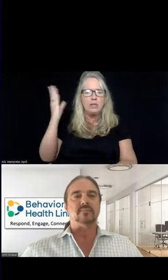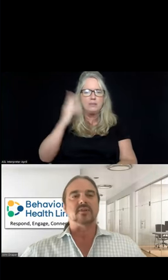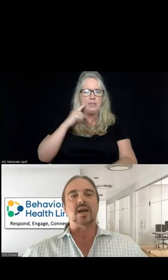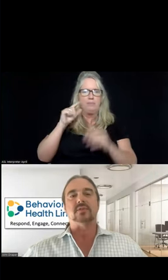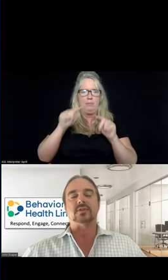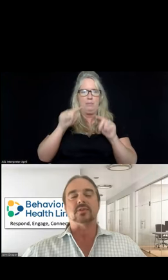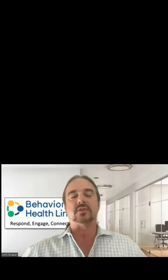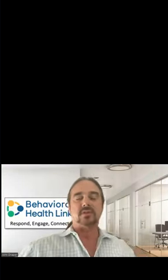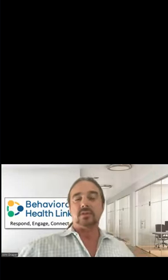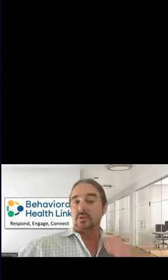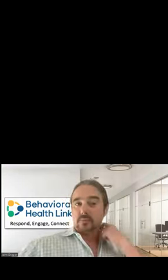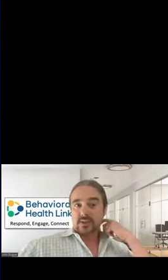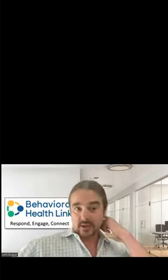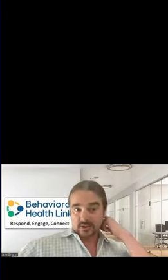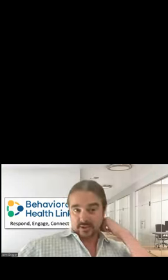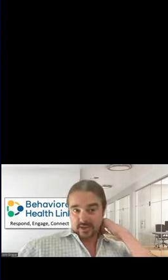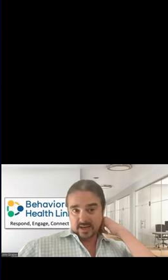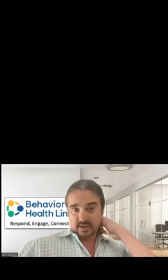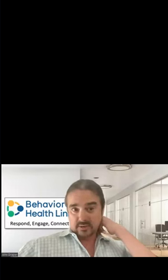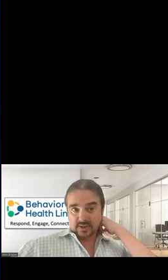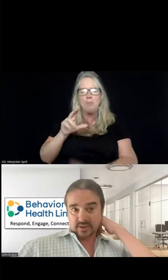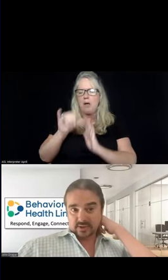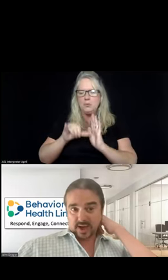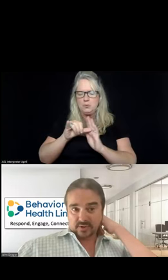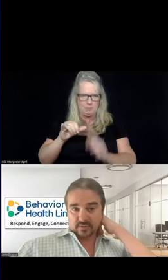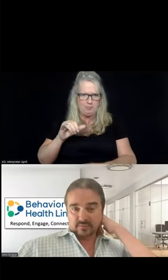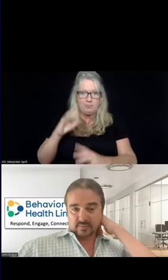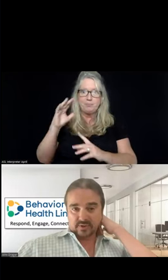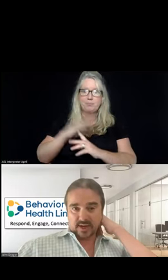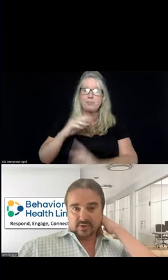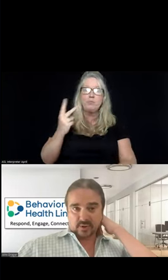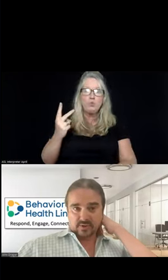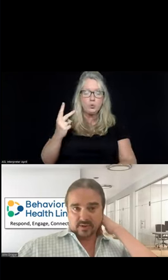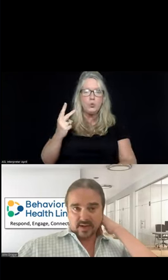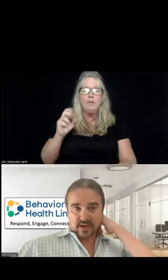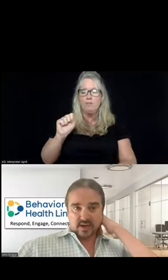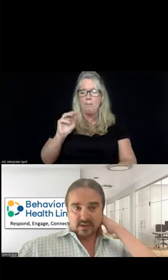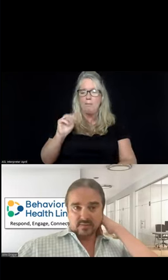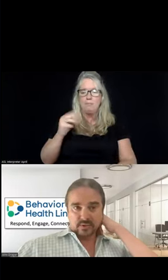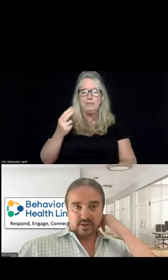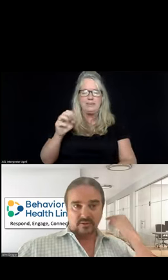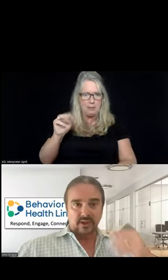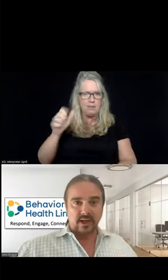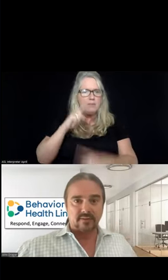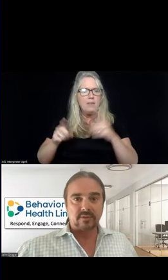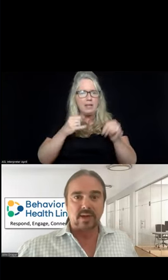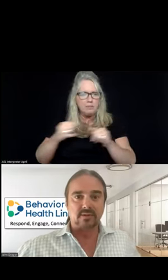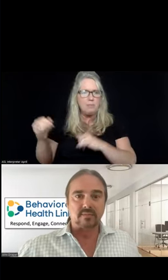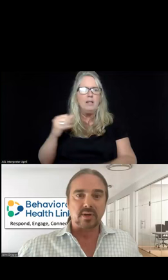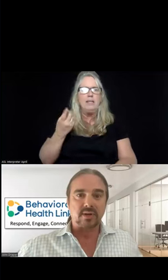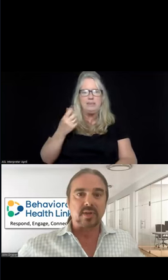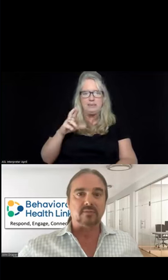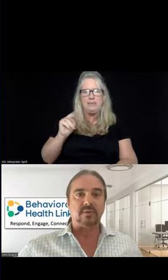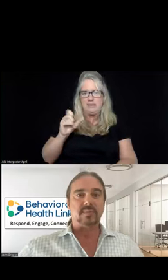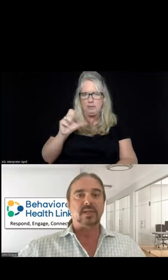our top five. You can see them on the YouTube station. You'll see the top two are from SAMHSA-hosted individuals, Dr. Anita Everett, Dr.